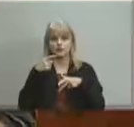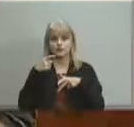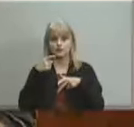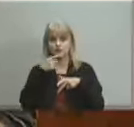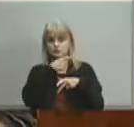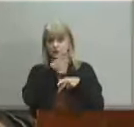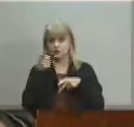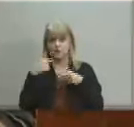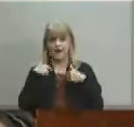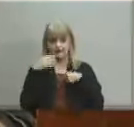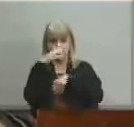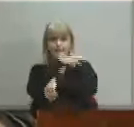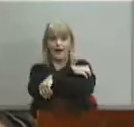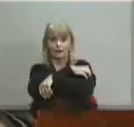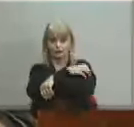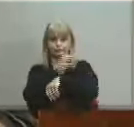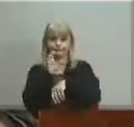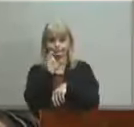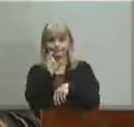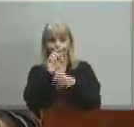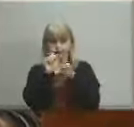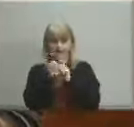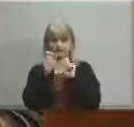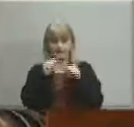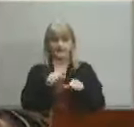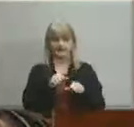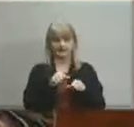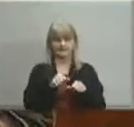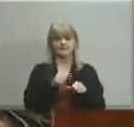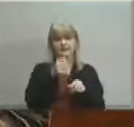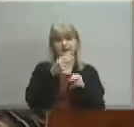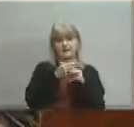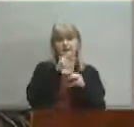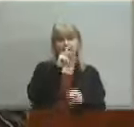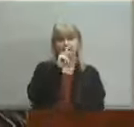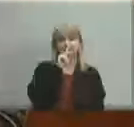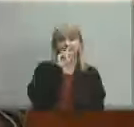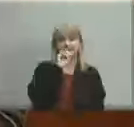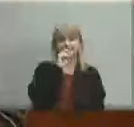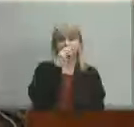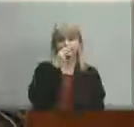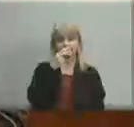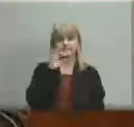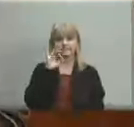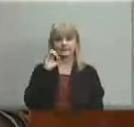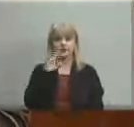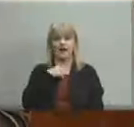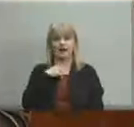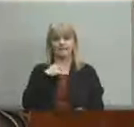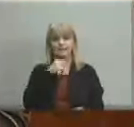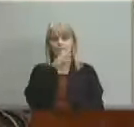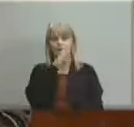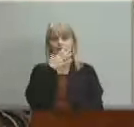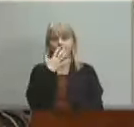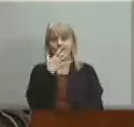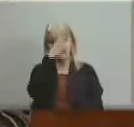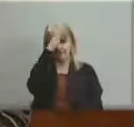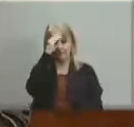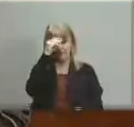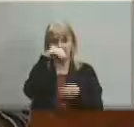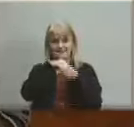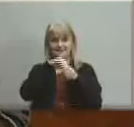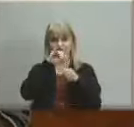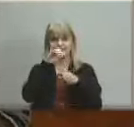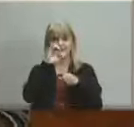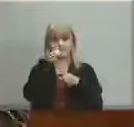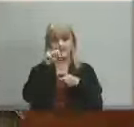and i know that we all are on the same page with that my name is kenisha fisher i'm the mother to five boys in jcps so this does involve